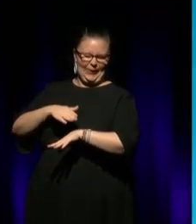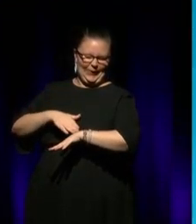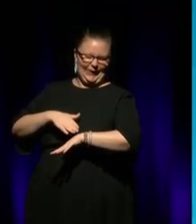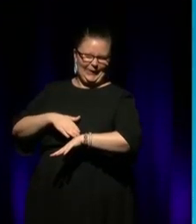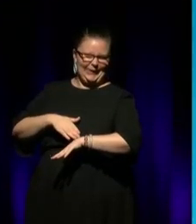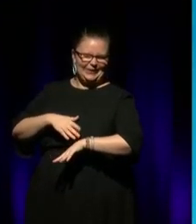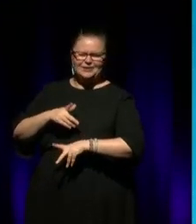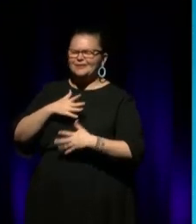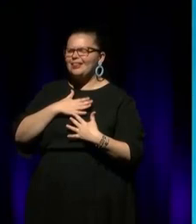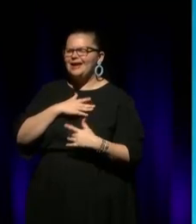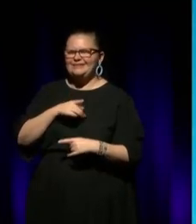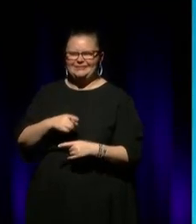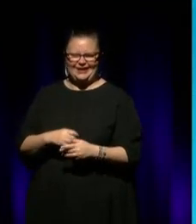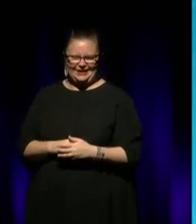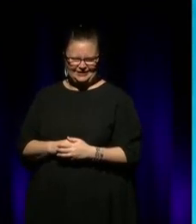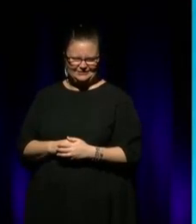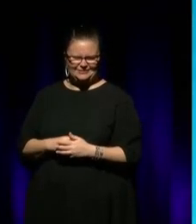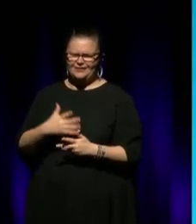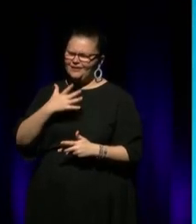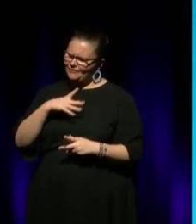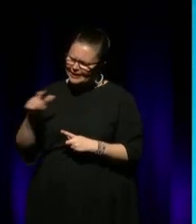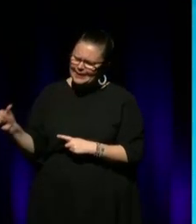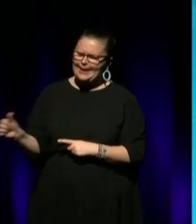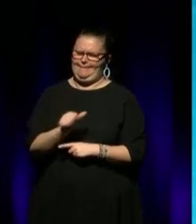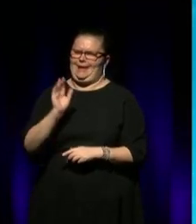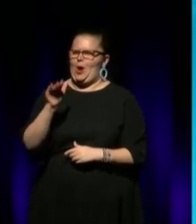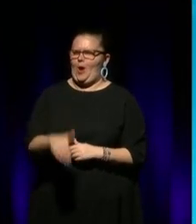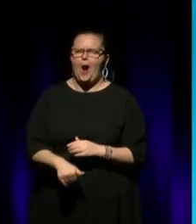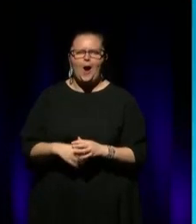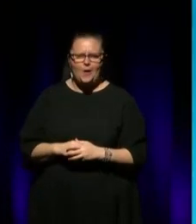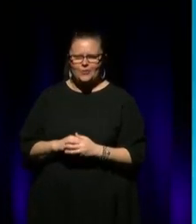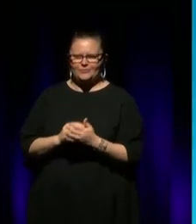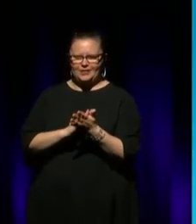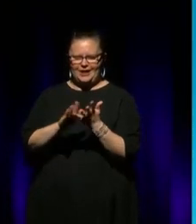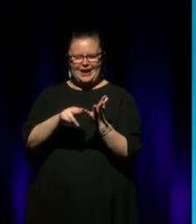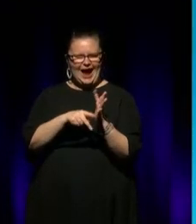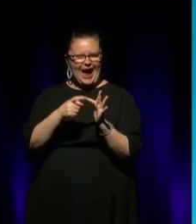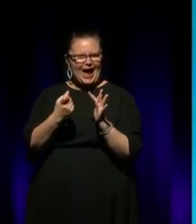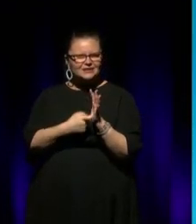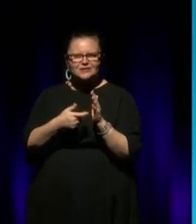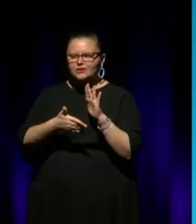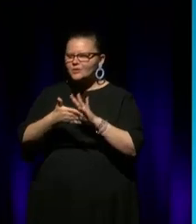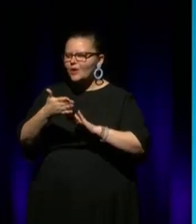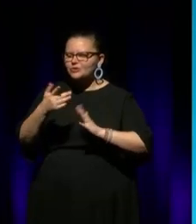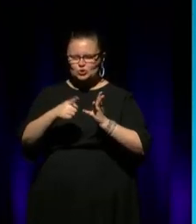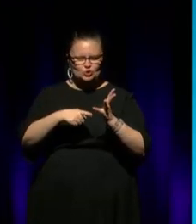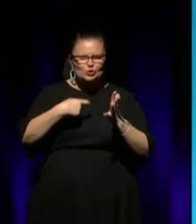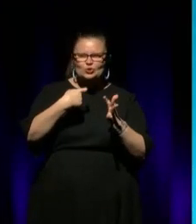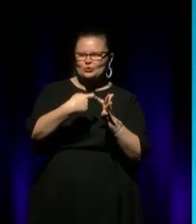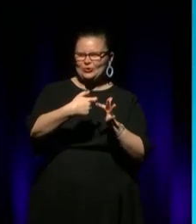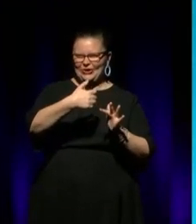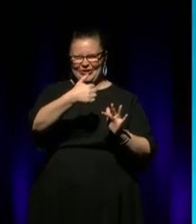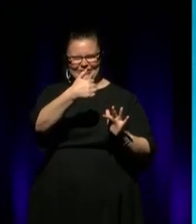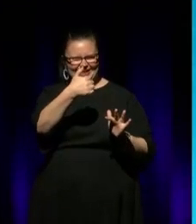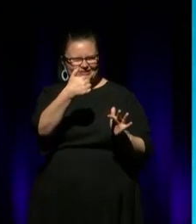And that's what I love. You know? Coming... I want to come back home. know? Hunter's going to the UK for seven months. I said, oh, no. Don't get too